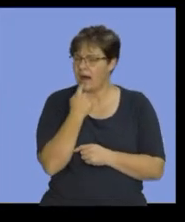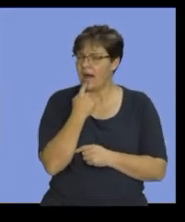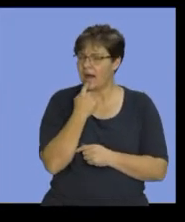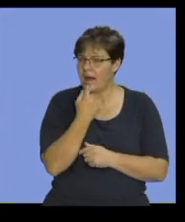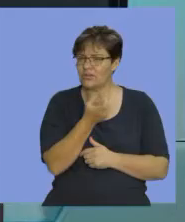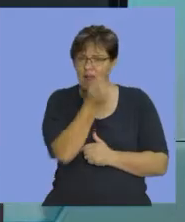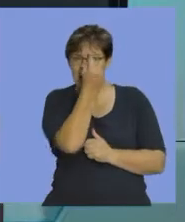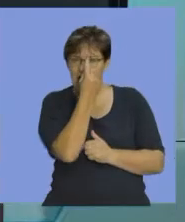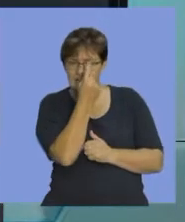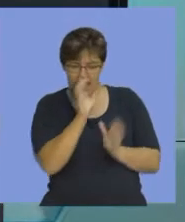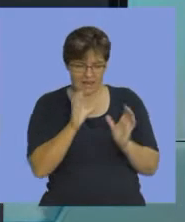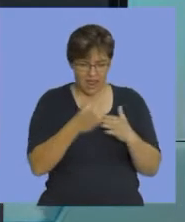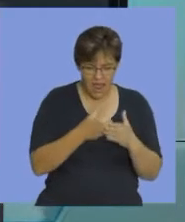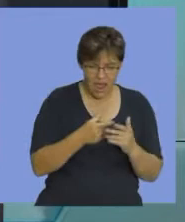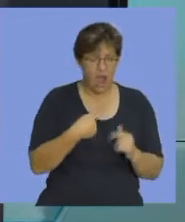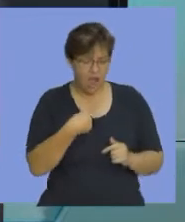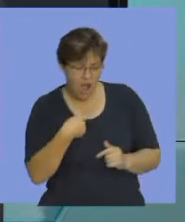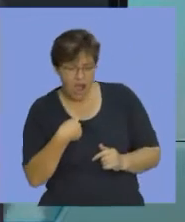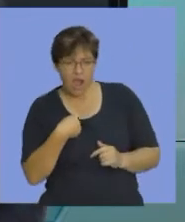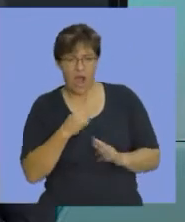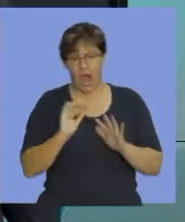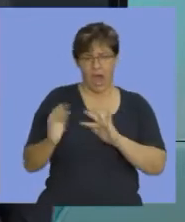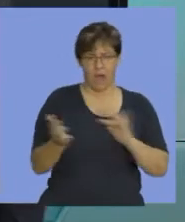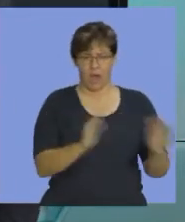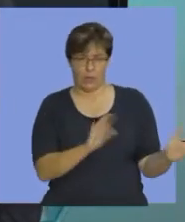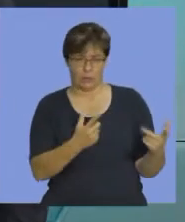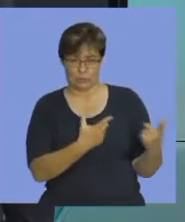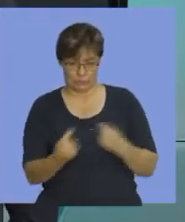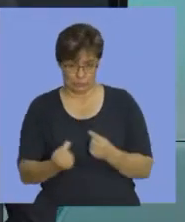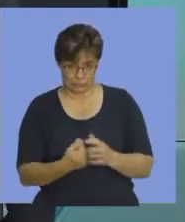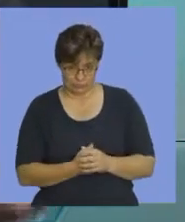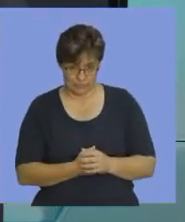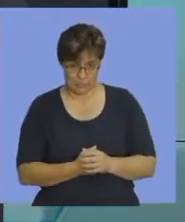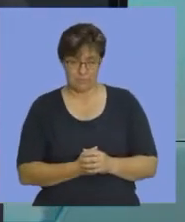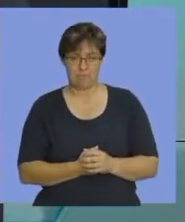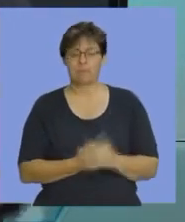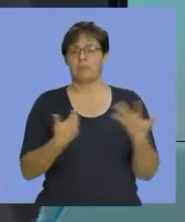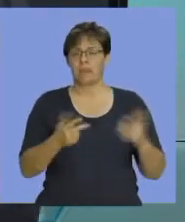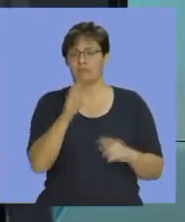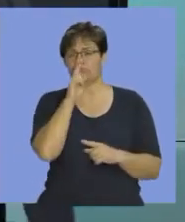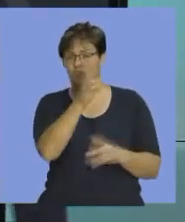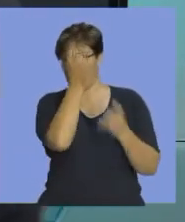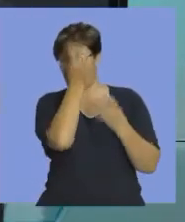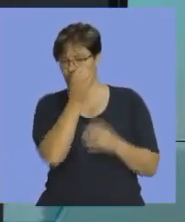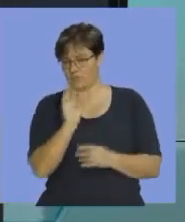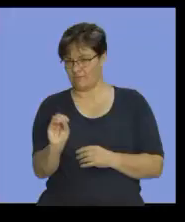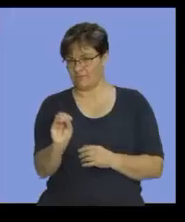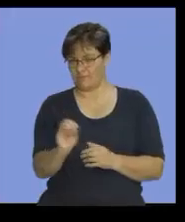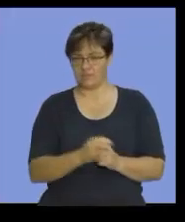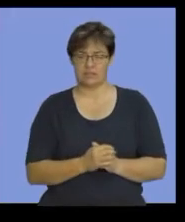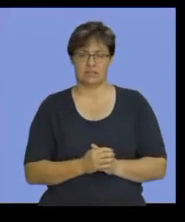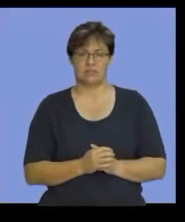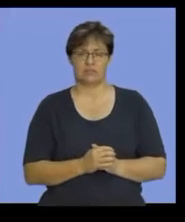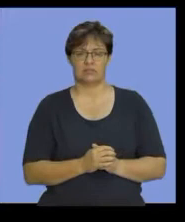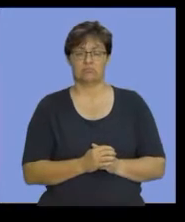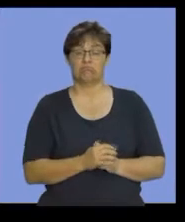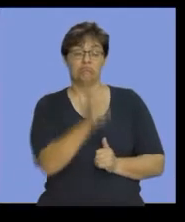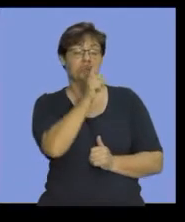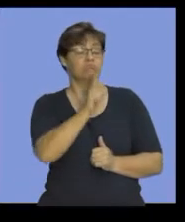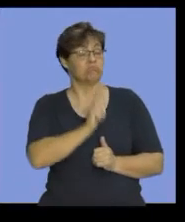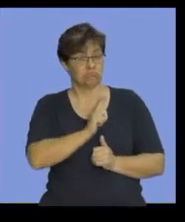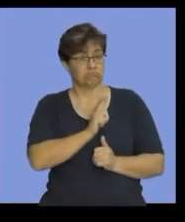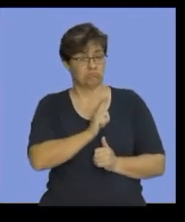into the section, to understand how we deal with certain things. Right? So let's look at the information that we have. We are told,